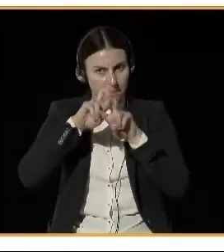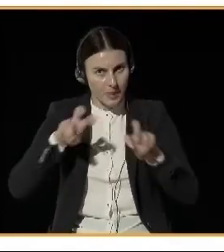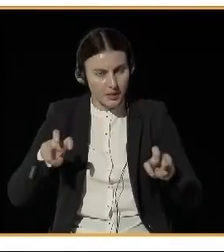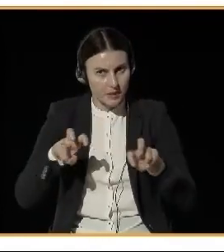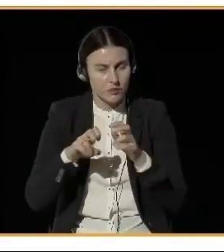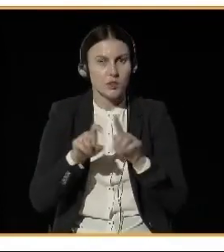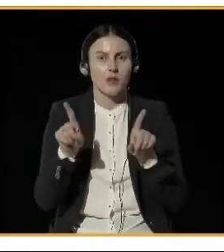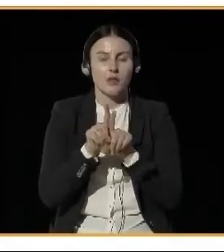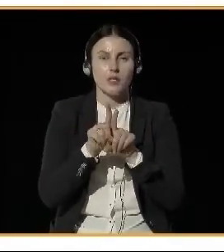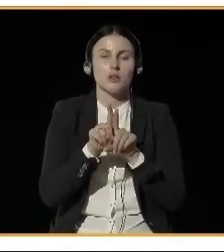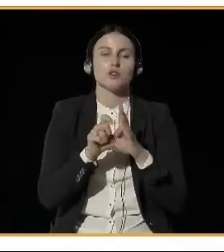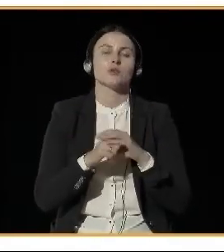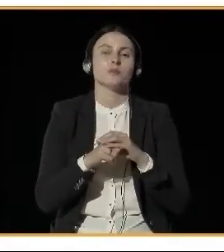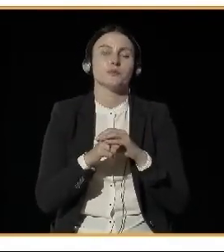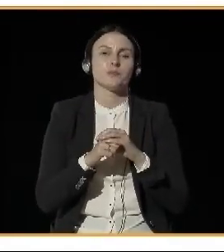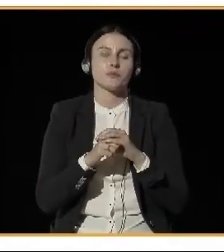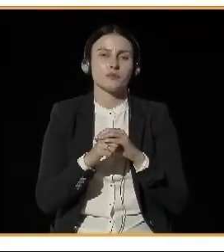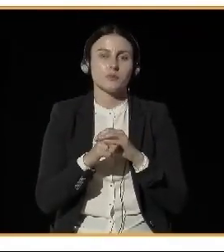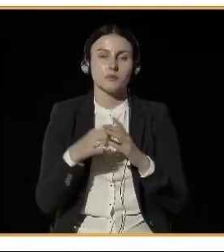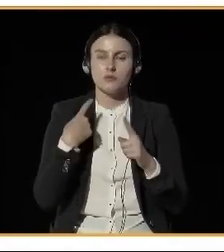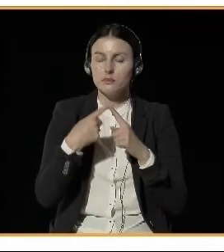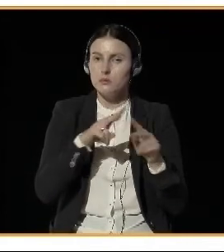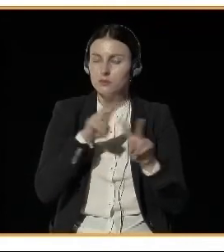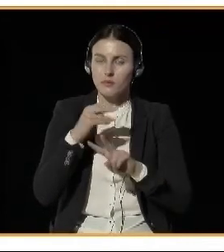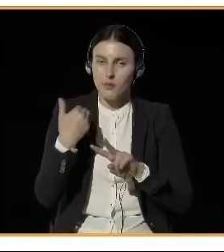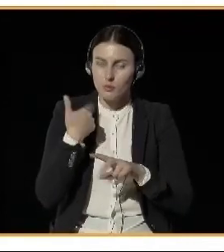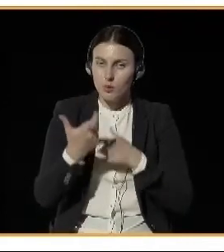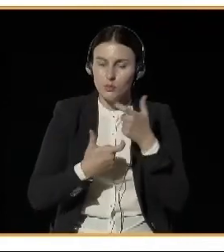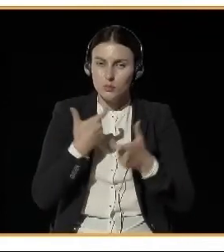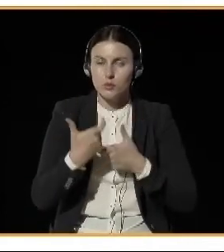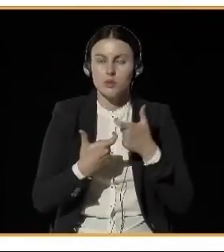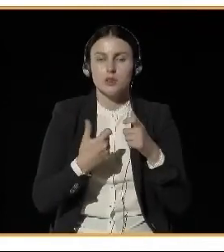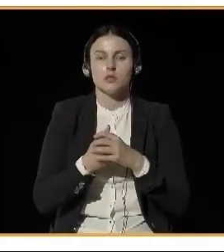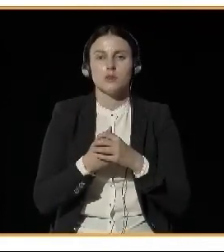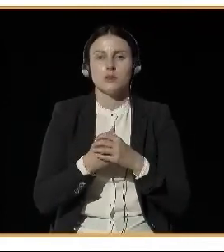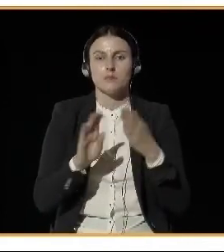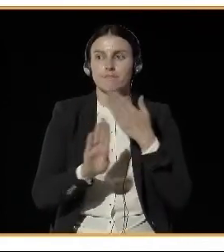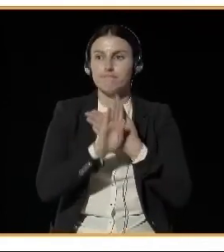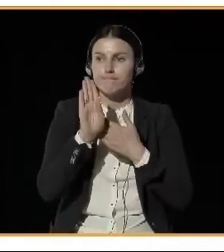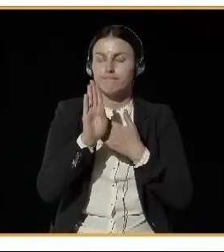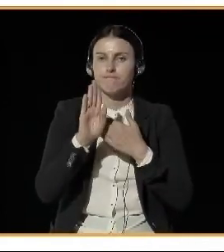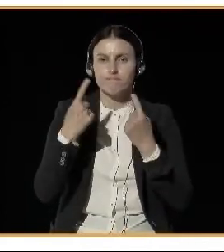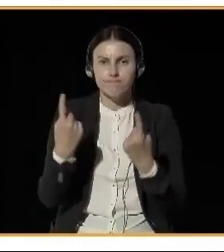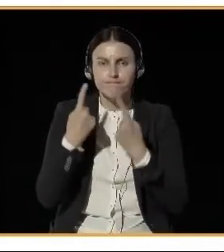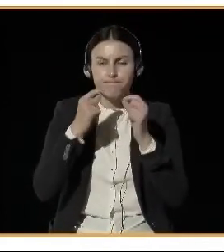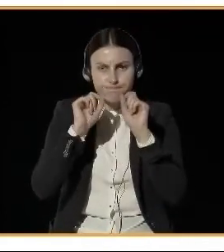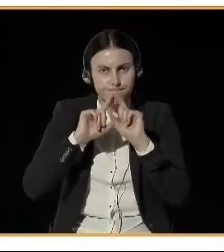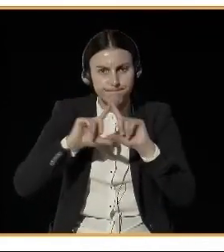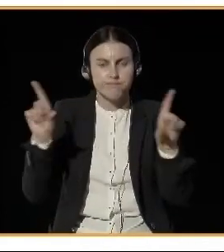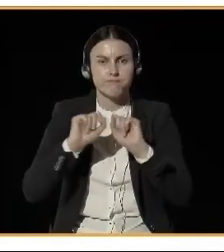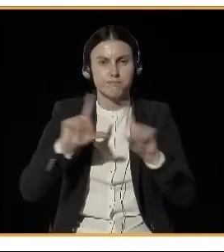the introduction of the results of those research programs. We have also gone into